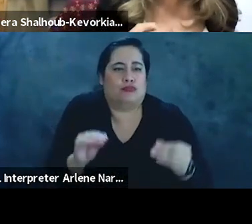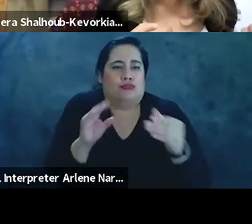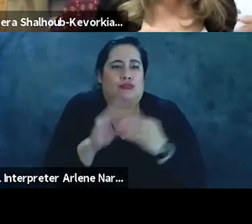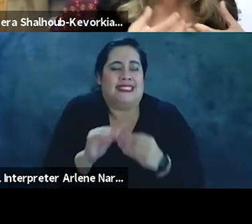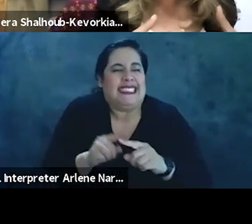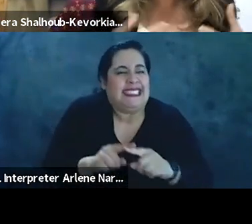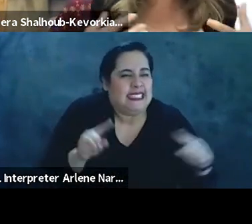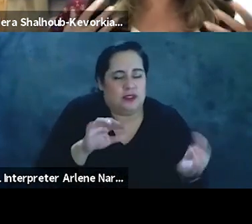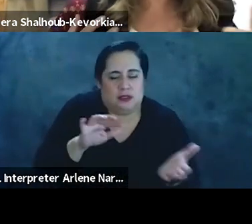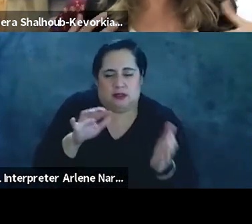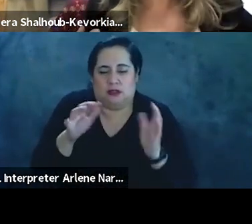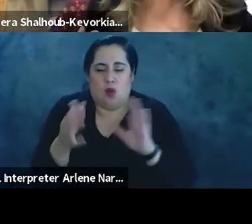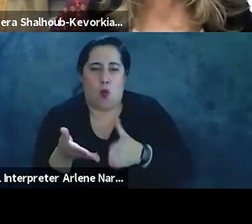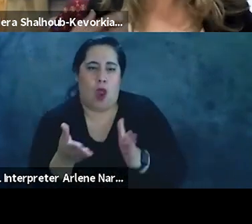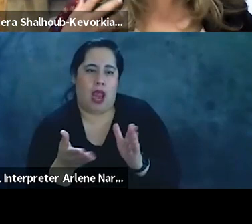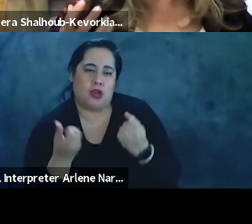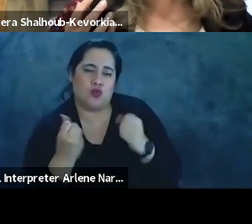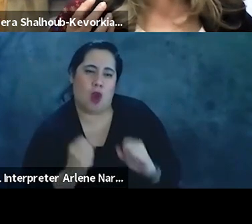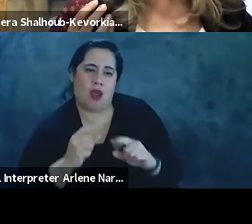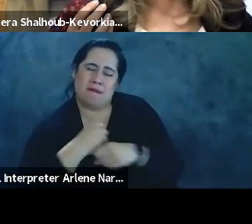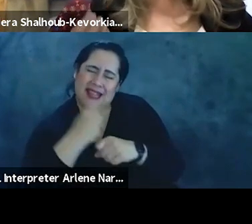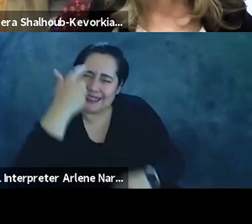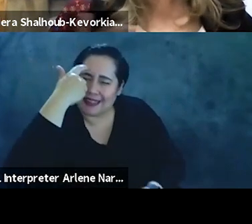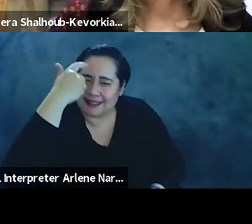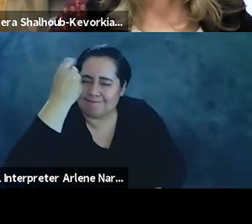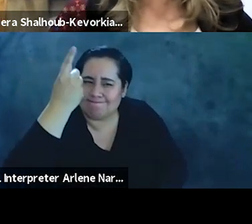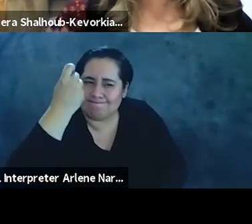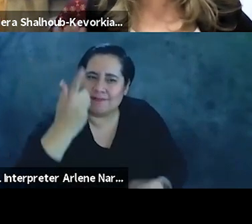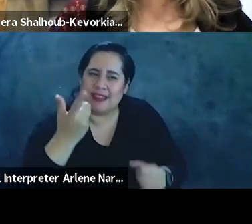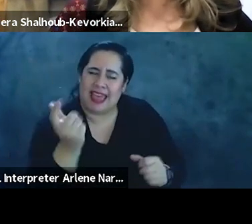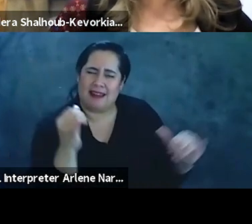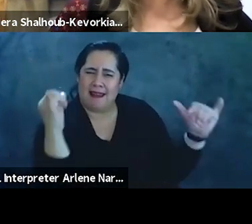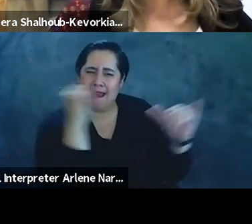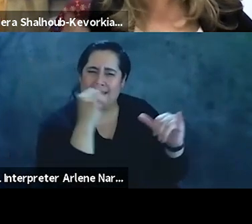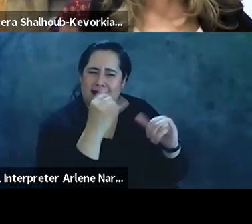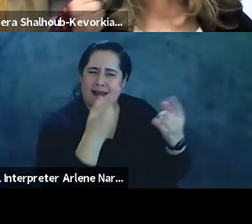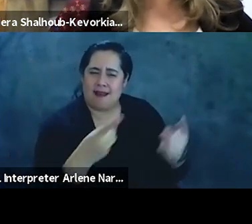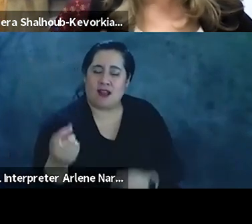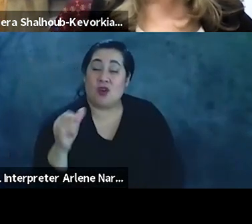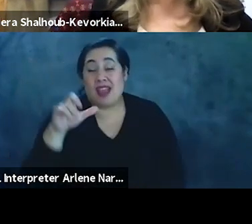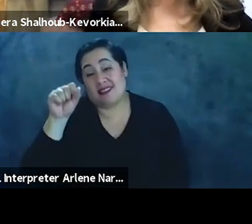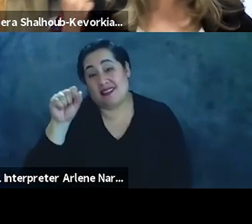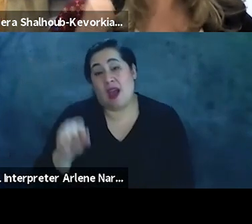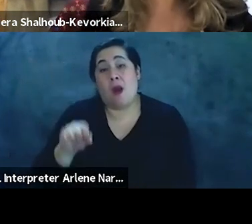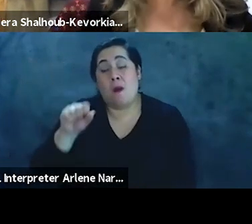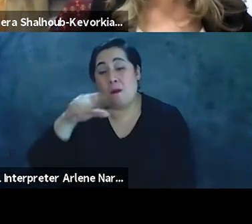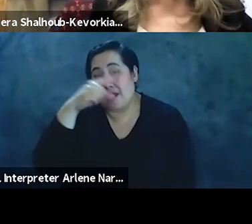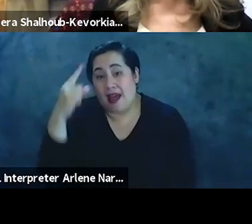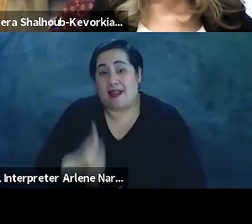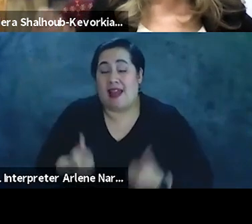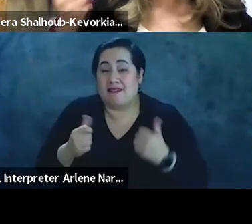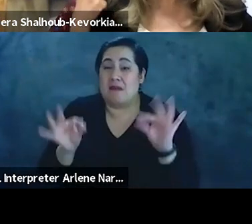different way in order to try to make sense of the nonsense that is going on so yes black lives matter is